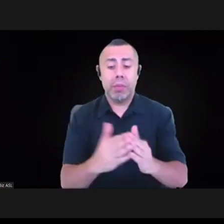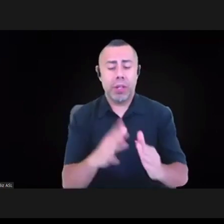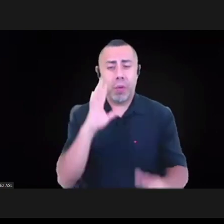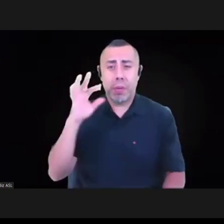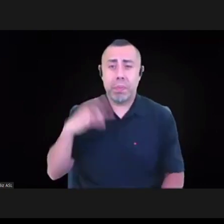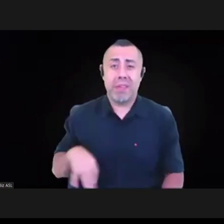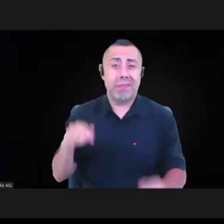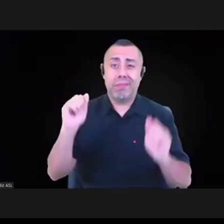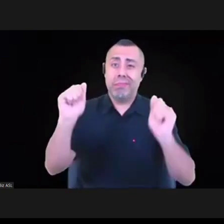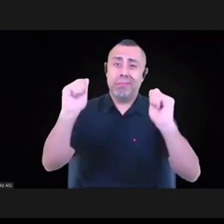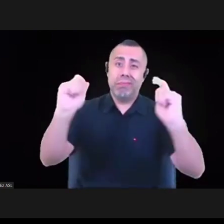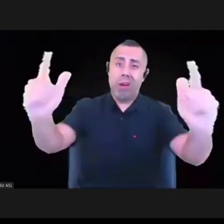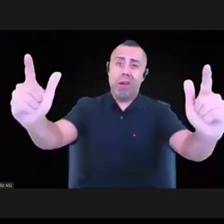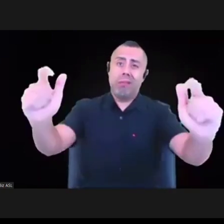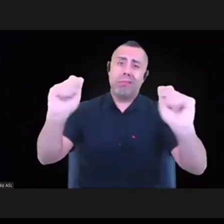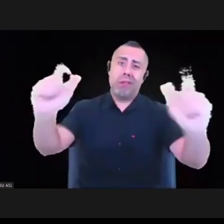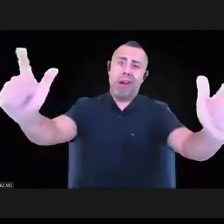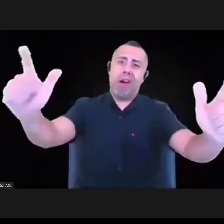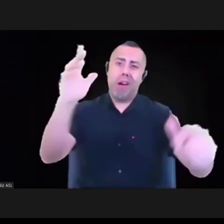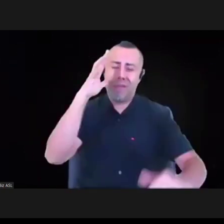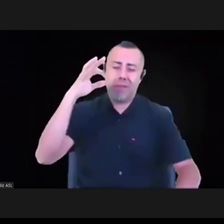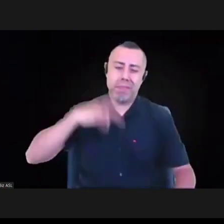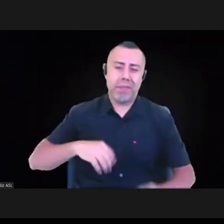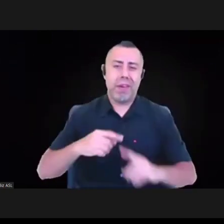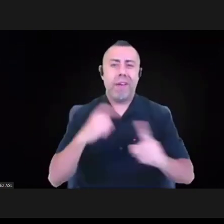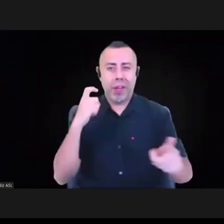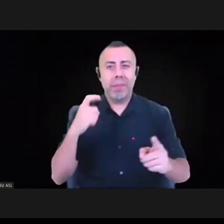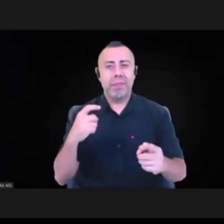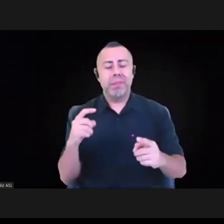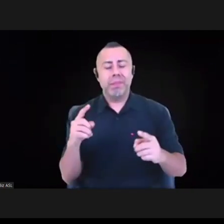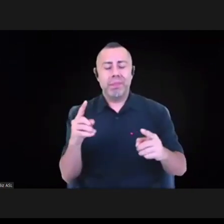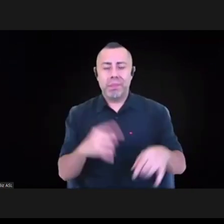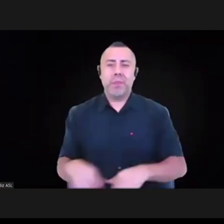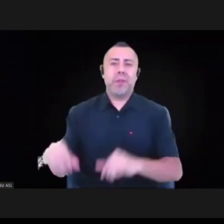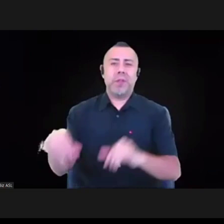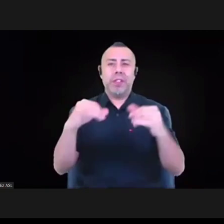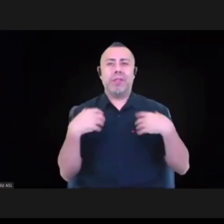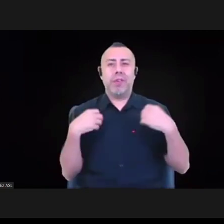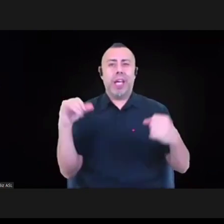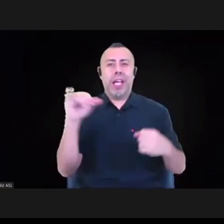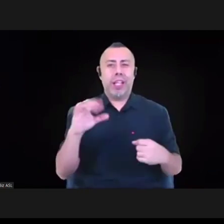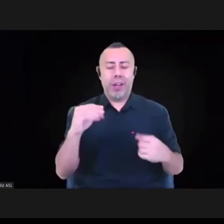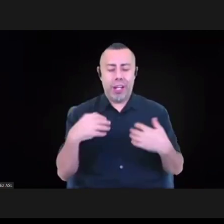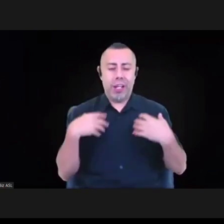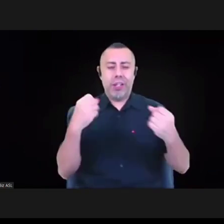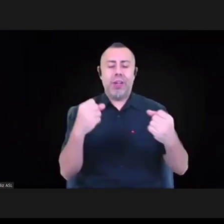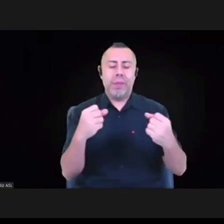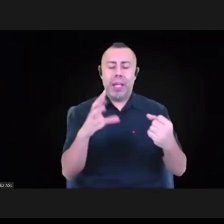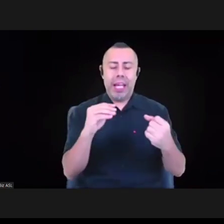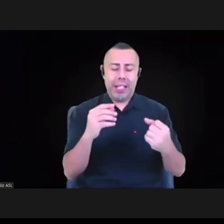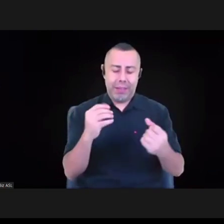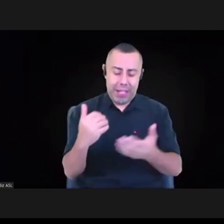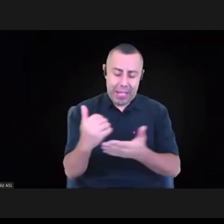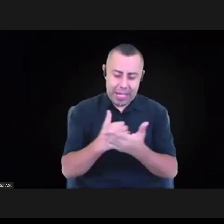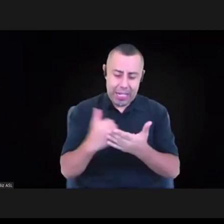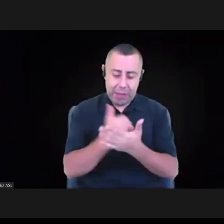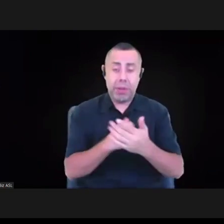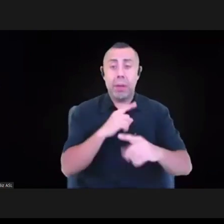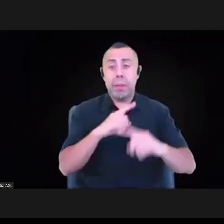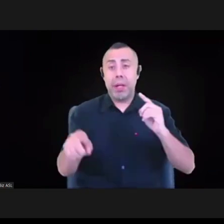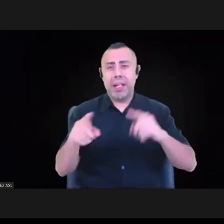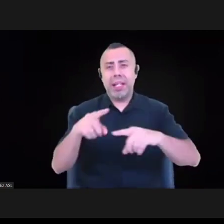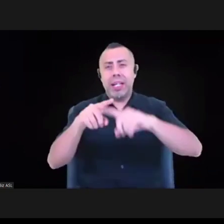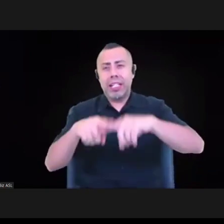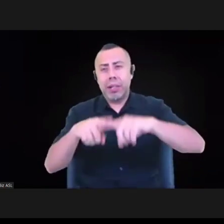everybody would benefit from having, universal basic income, but I think it's about how it's designed and implemented and who is at the table to design and implement it.